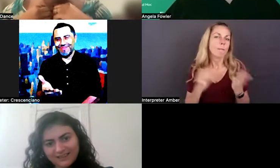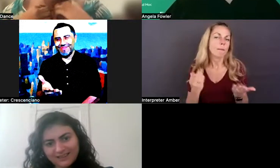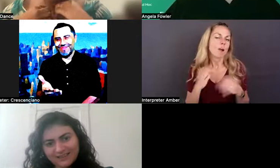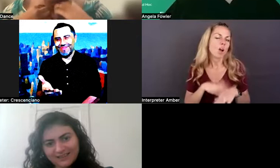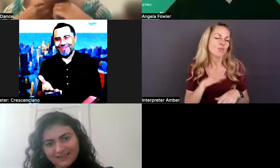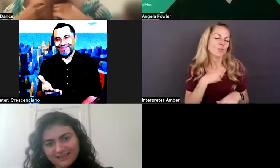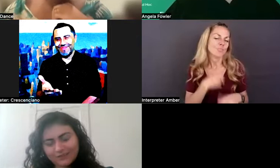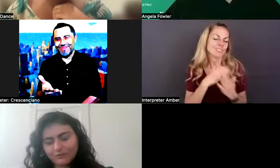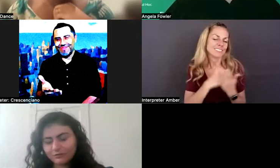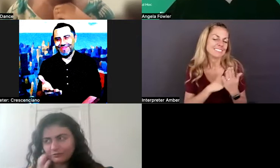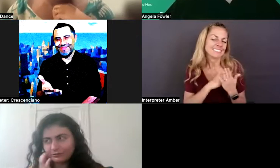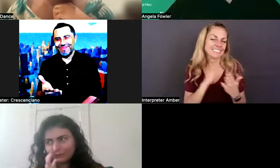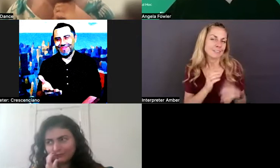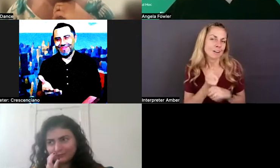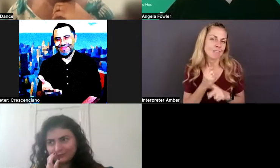employer?